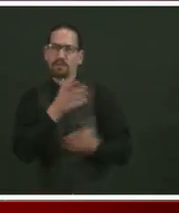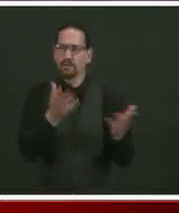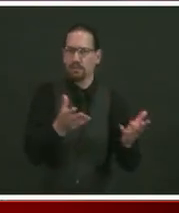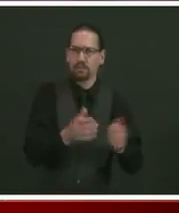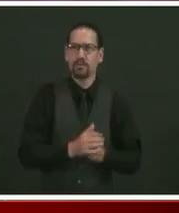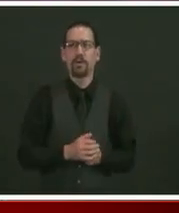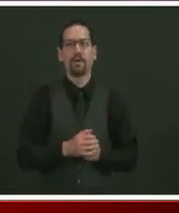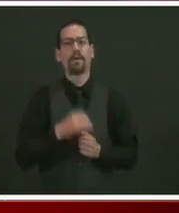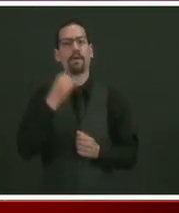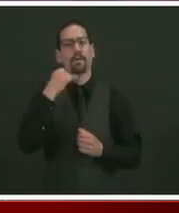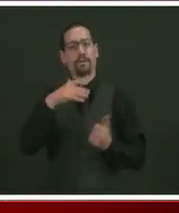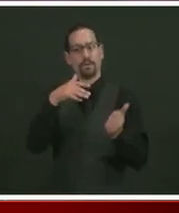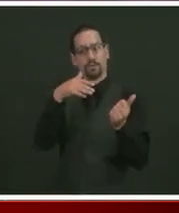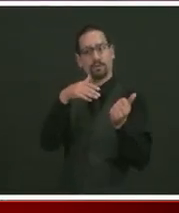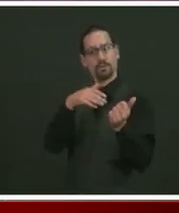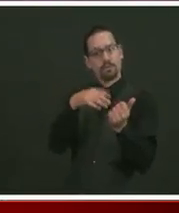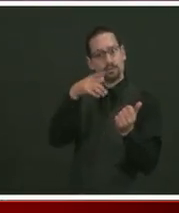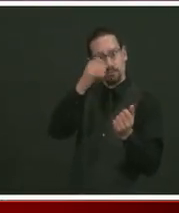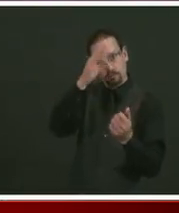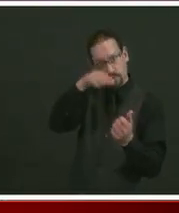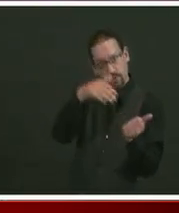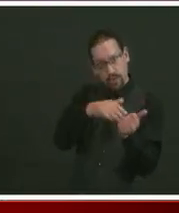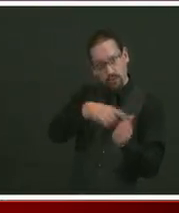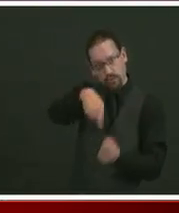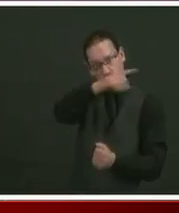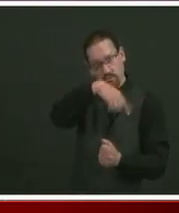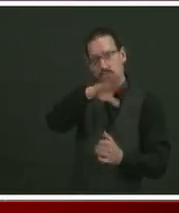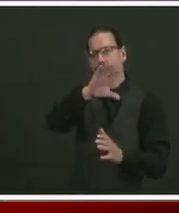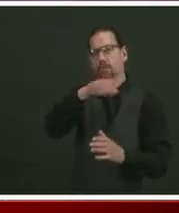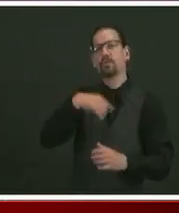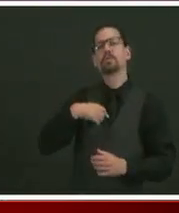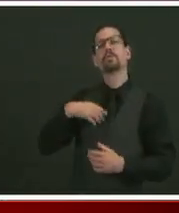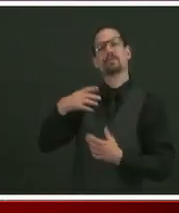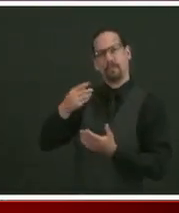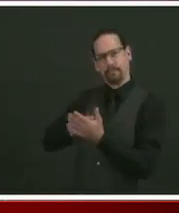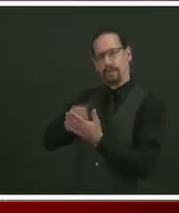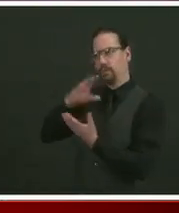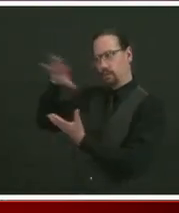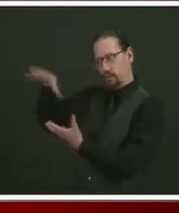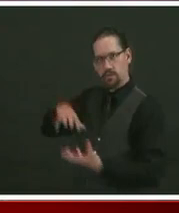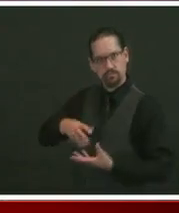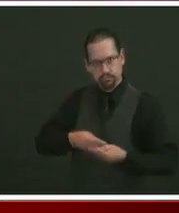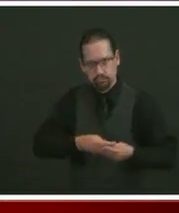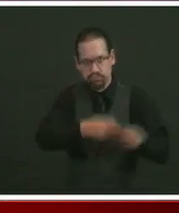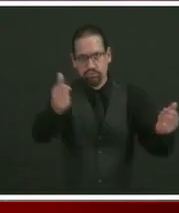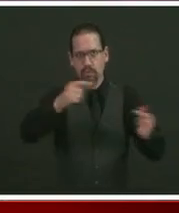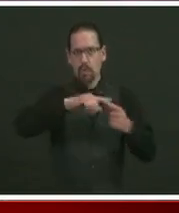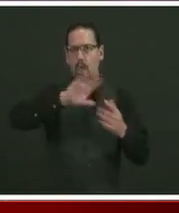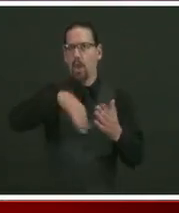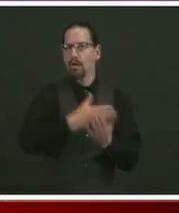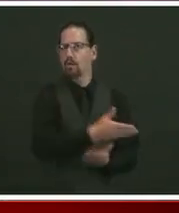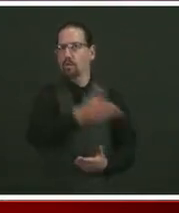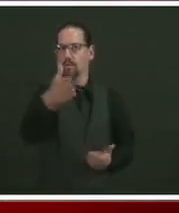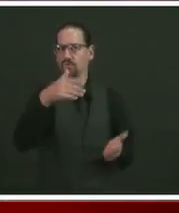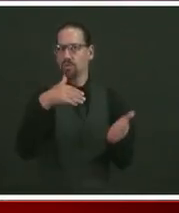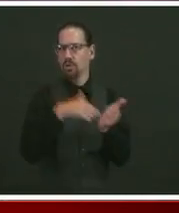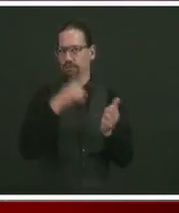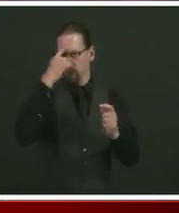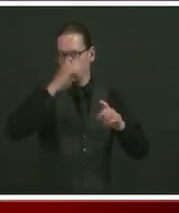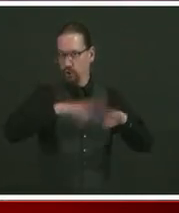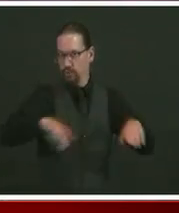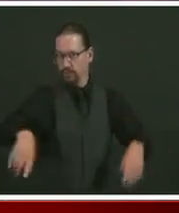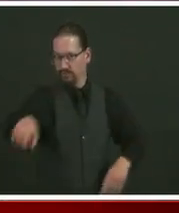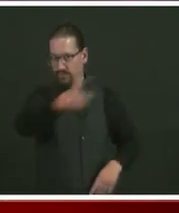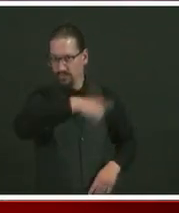me say relief is on the way in terms of support and money, and we're going to be there with you to help your